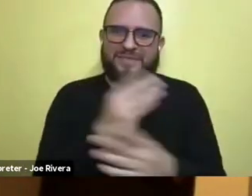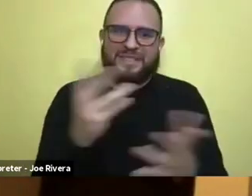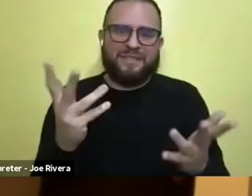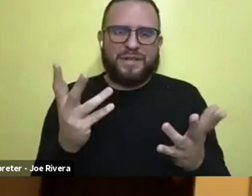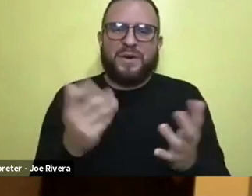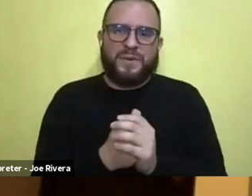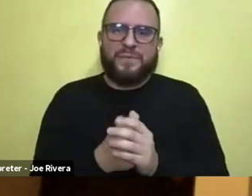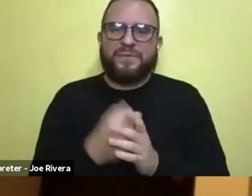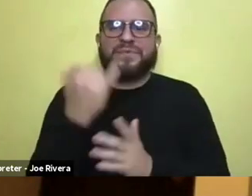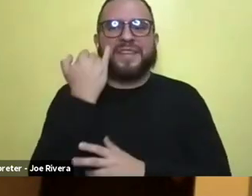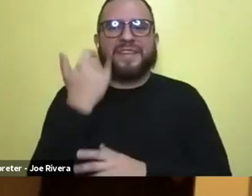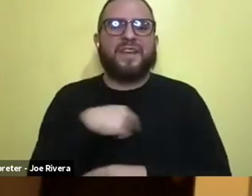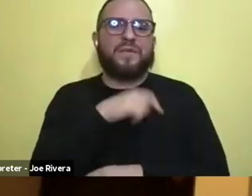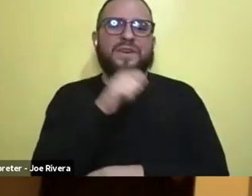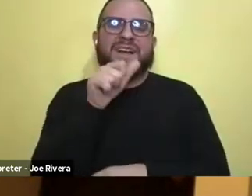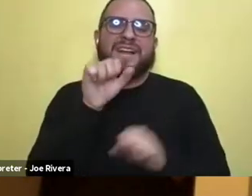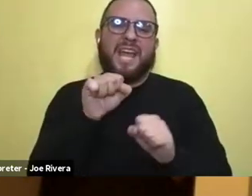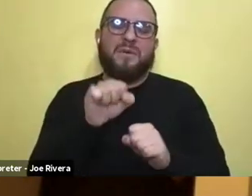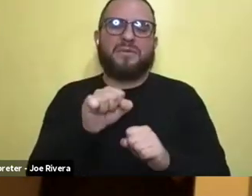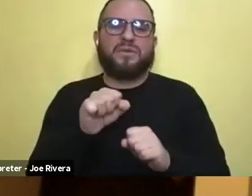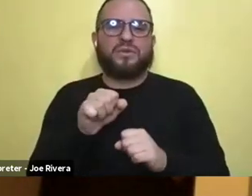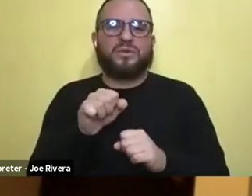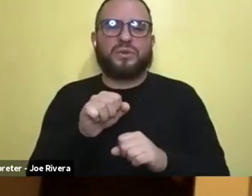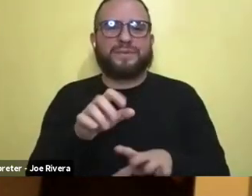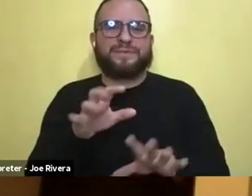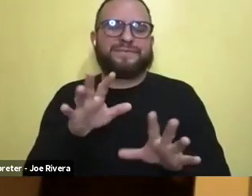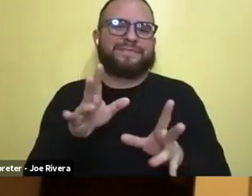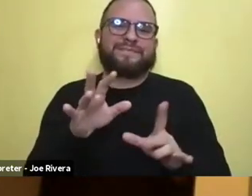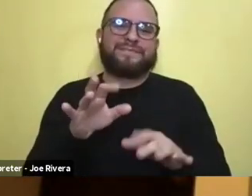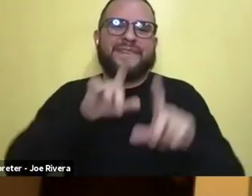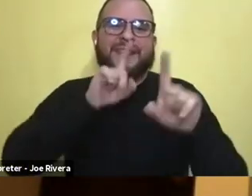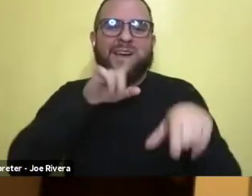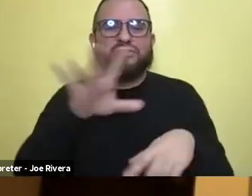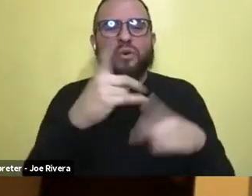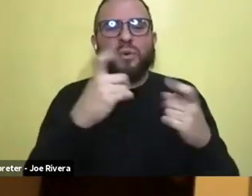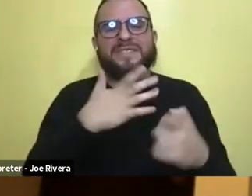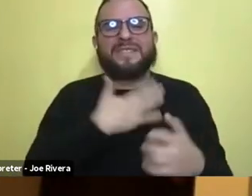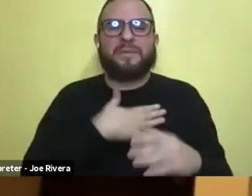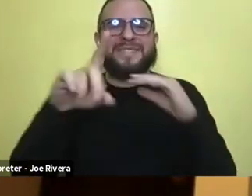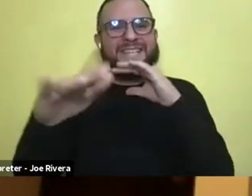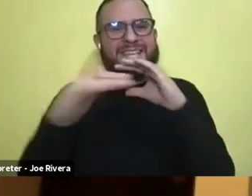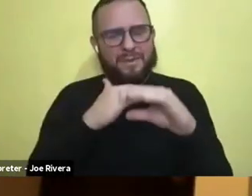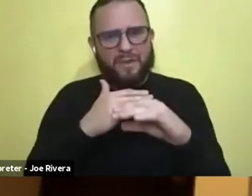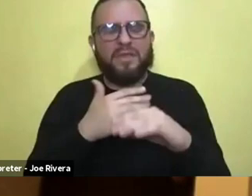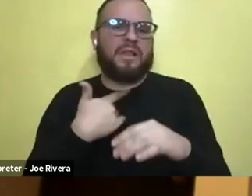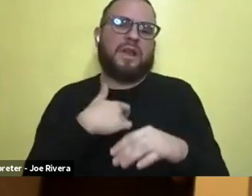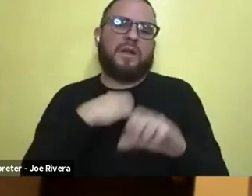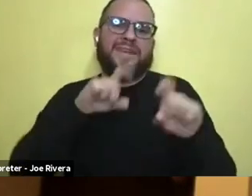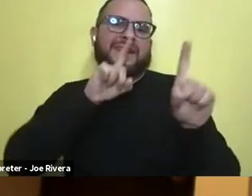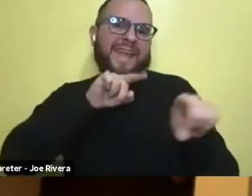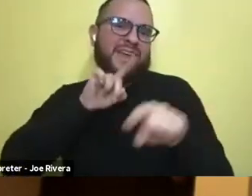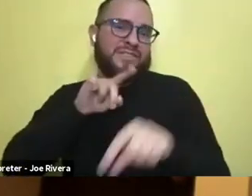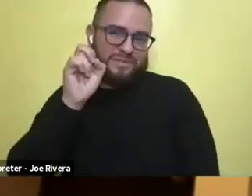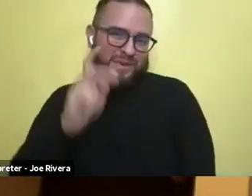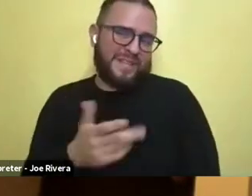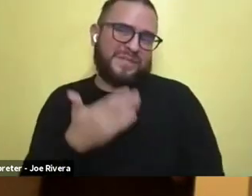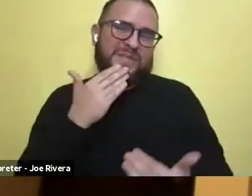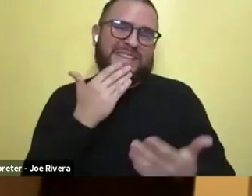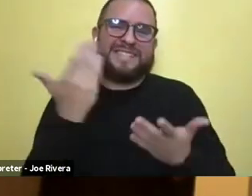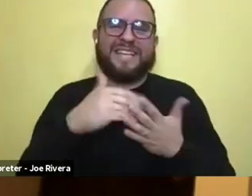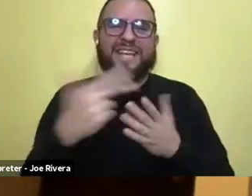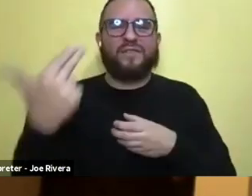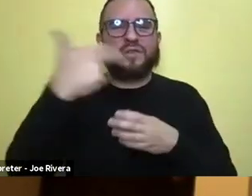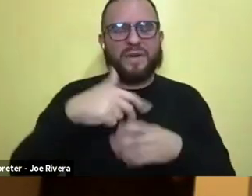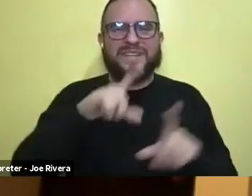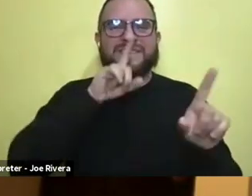we weren't able to get to your questions, please send us your emails and we'll be sure to answer them. Um, so yeah, thanks again for joining us guys and